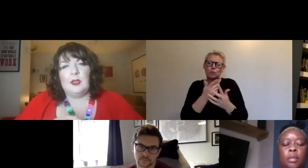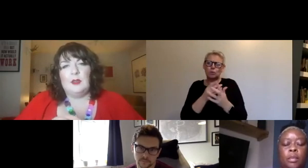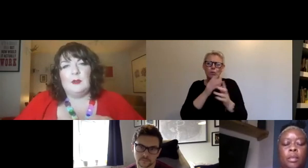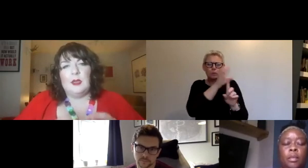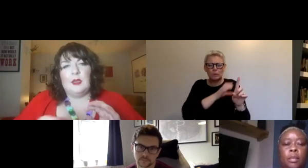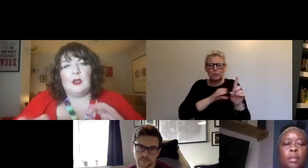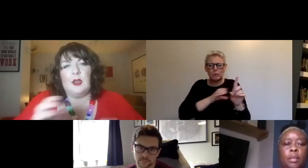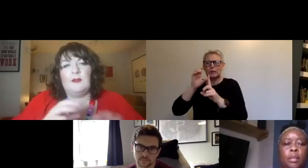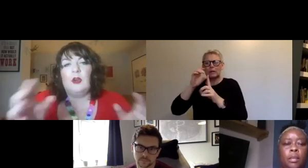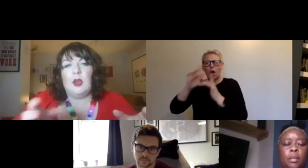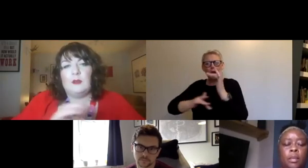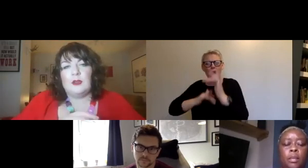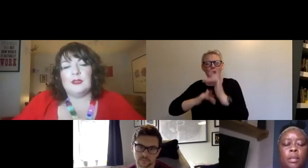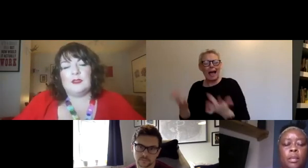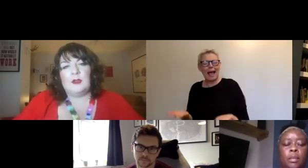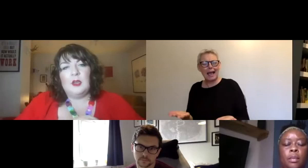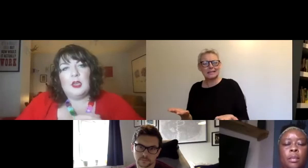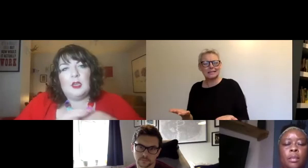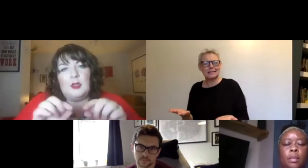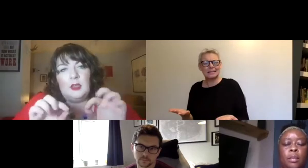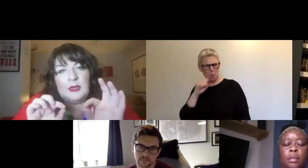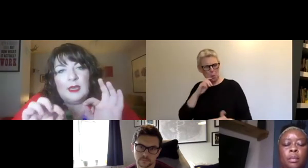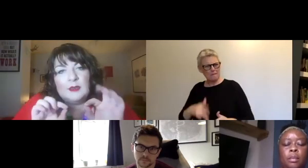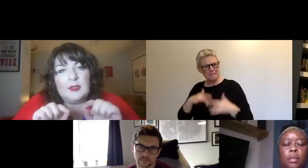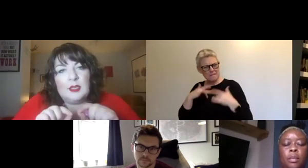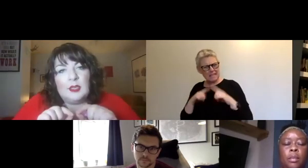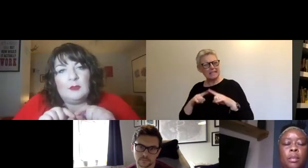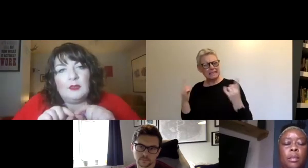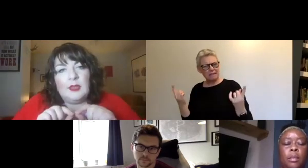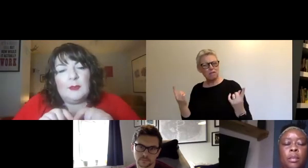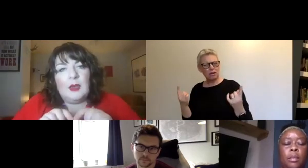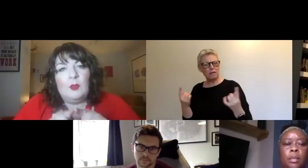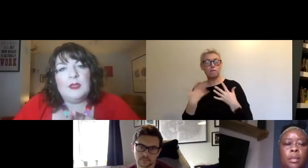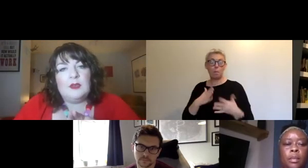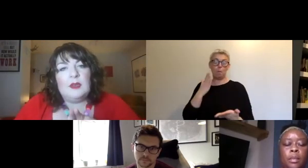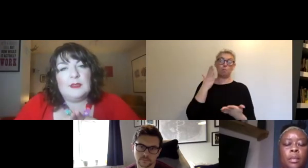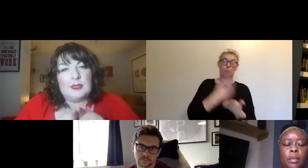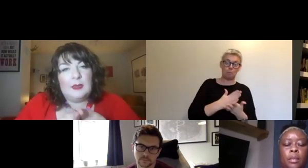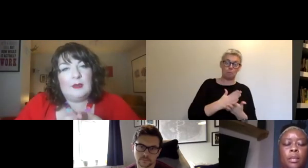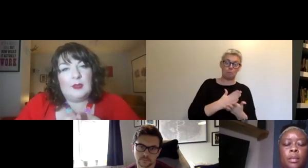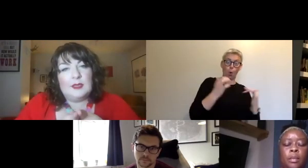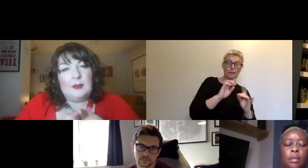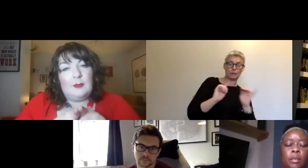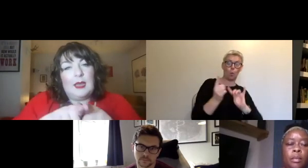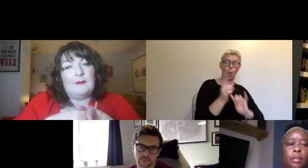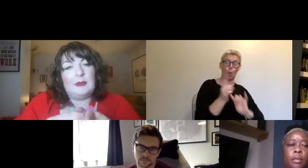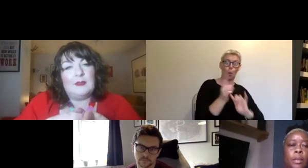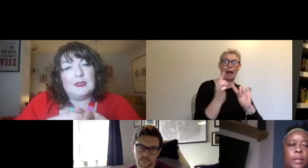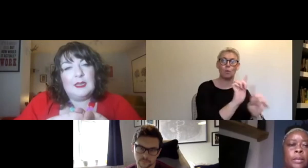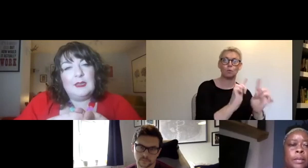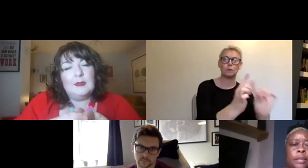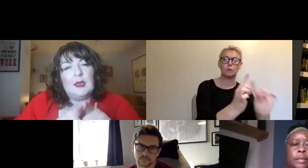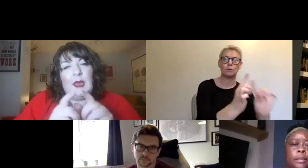to kind for online audiences. So you begin to think about what is the audience experience that people are having